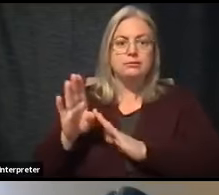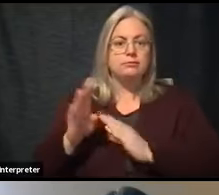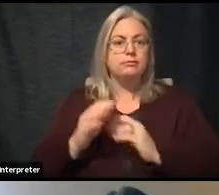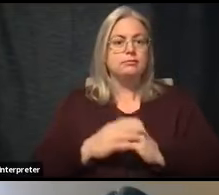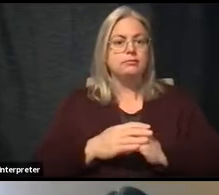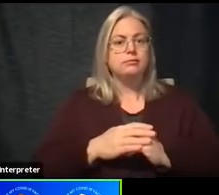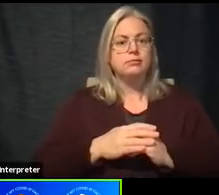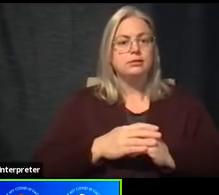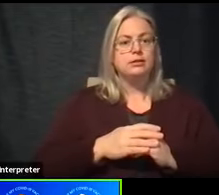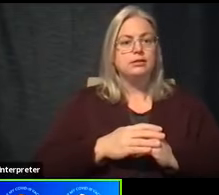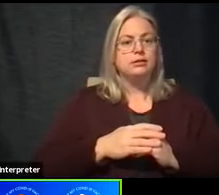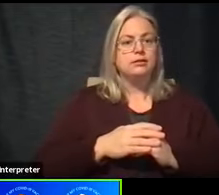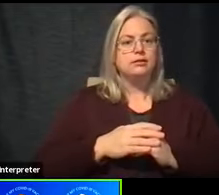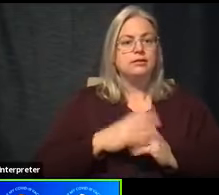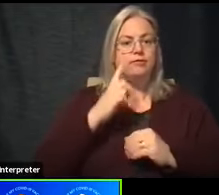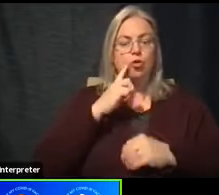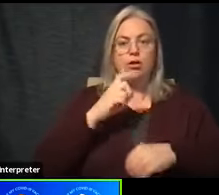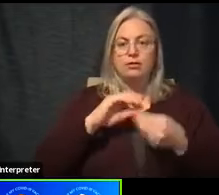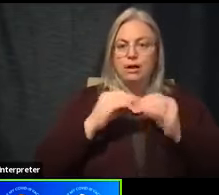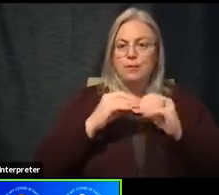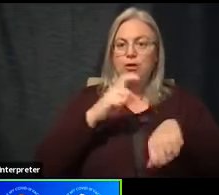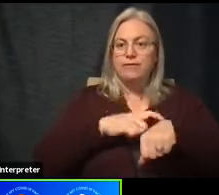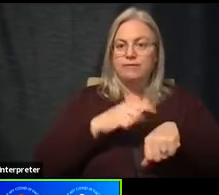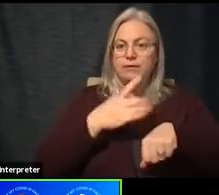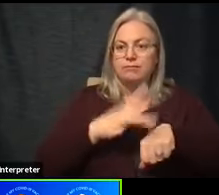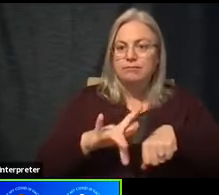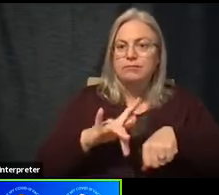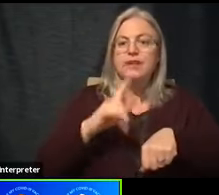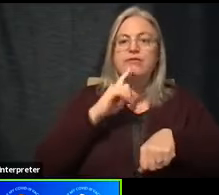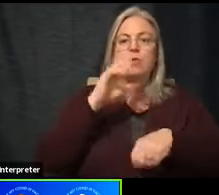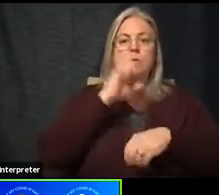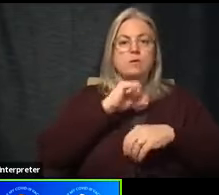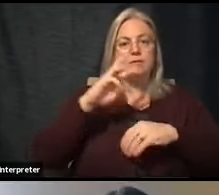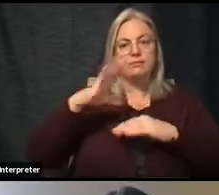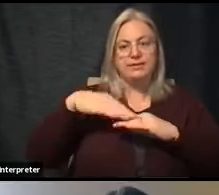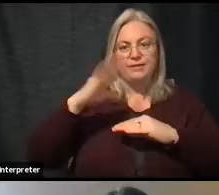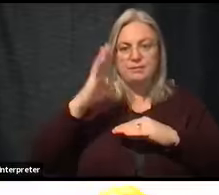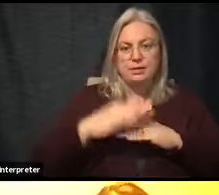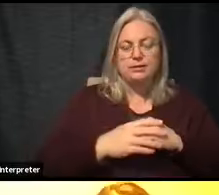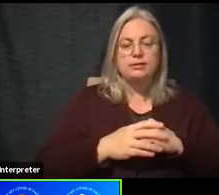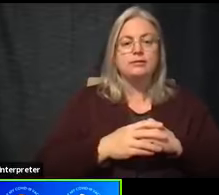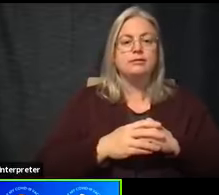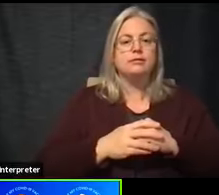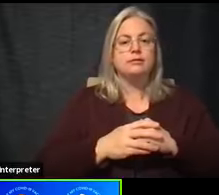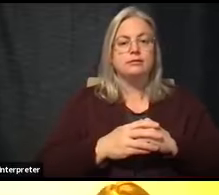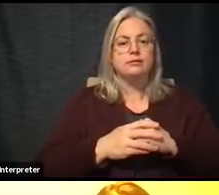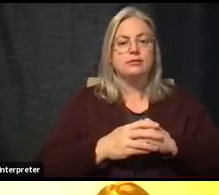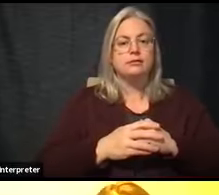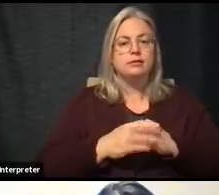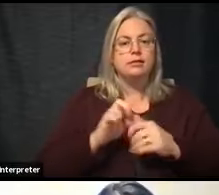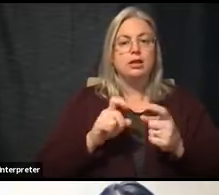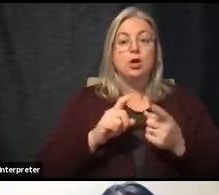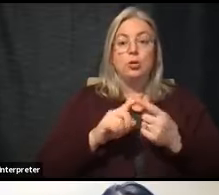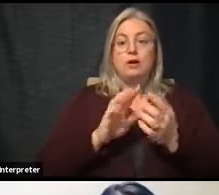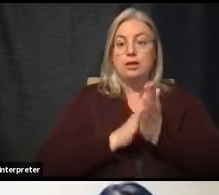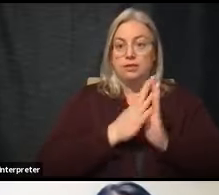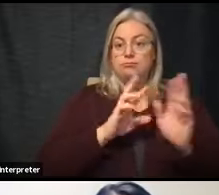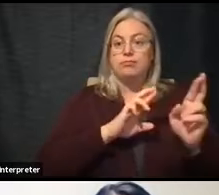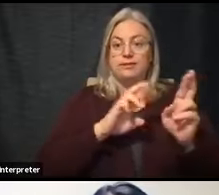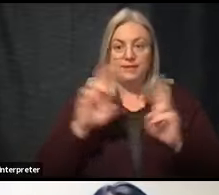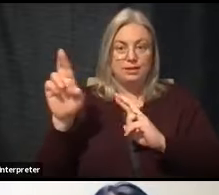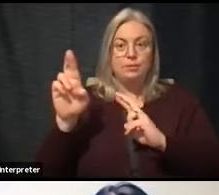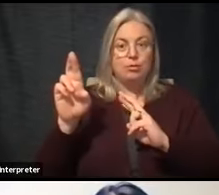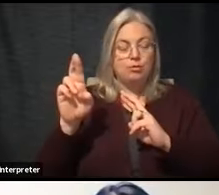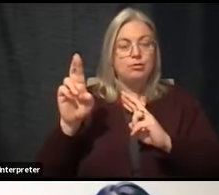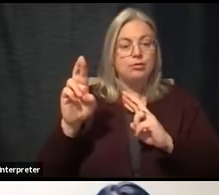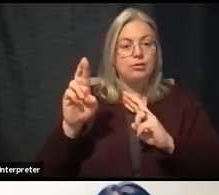appointments for our 65 plus. And when it becomes available, we ask that